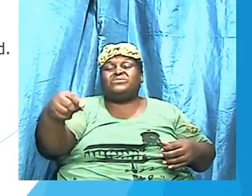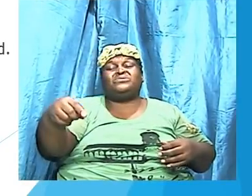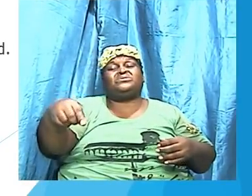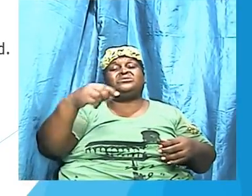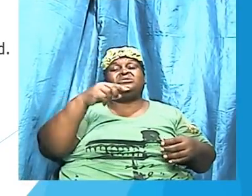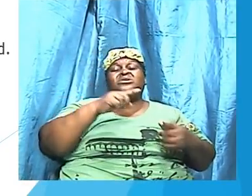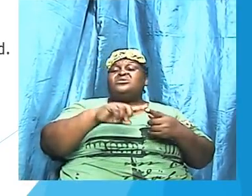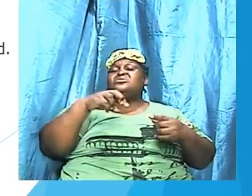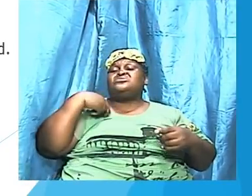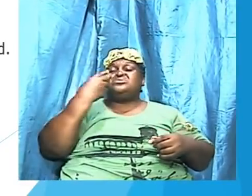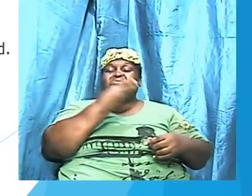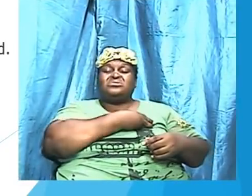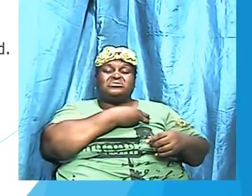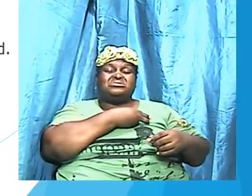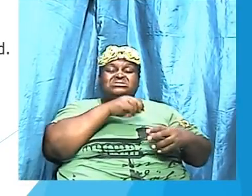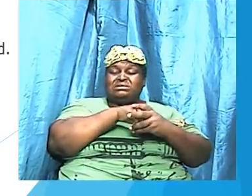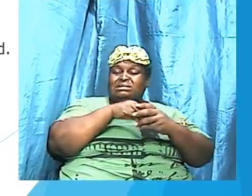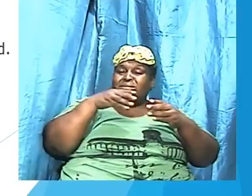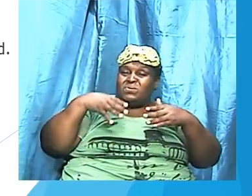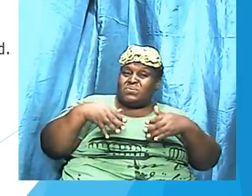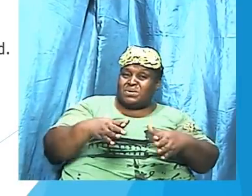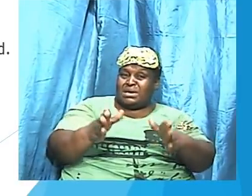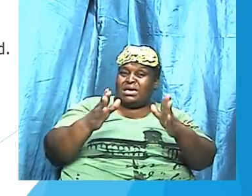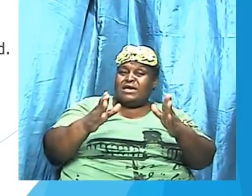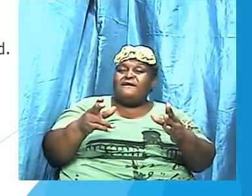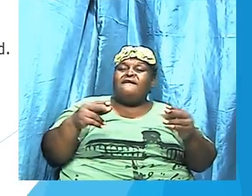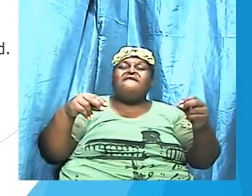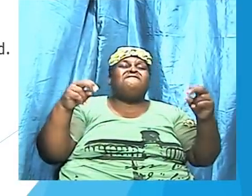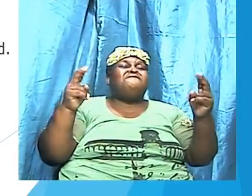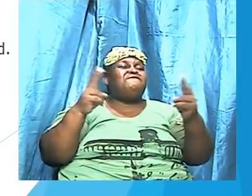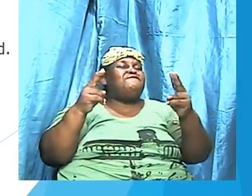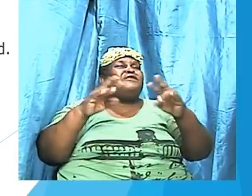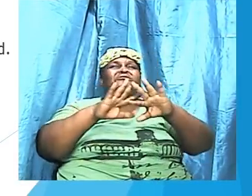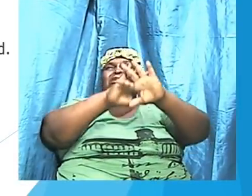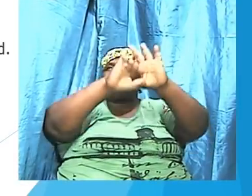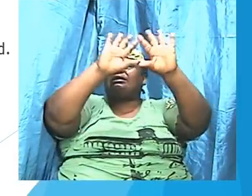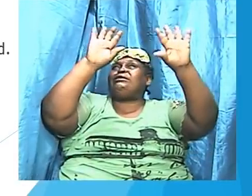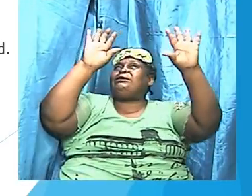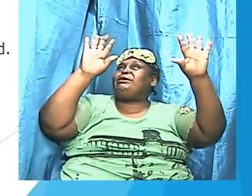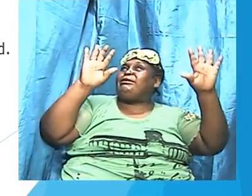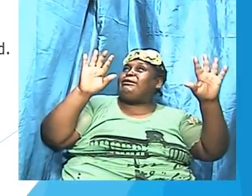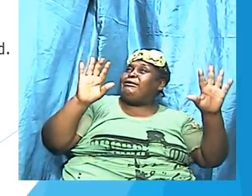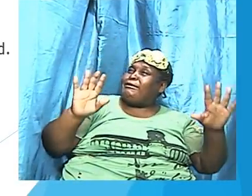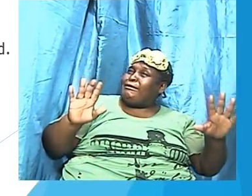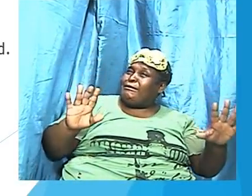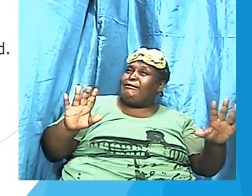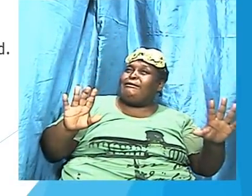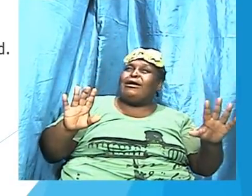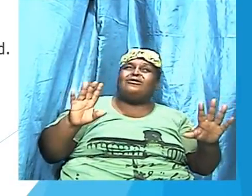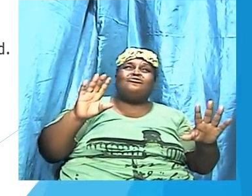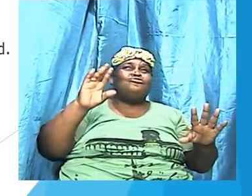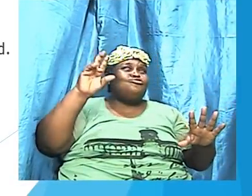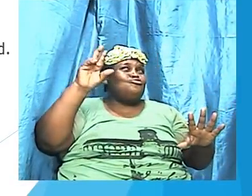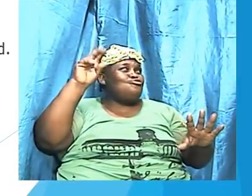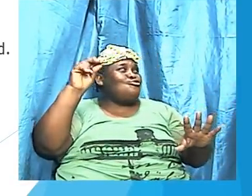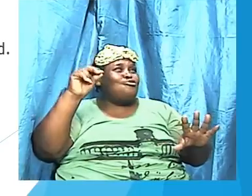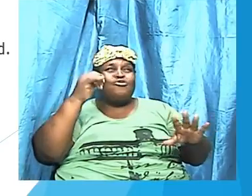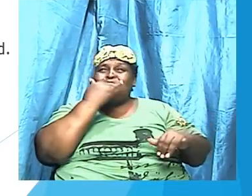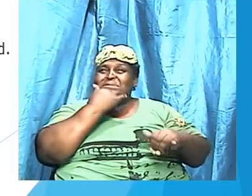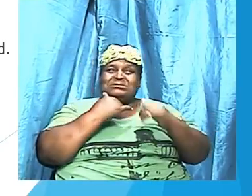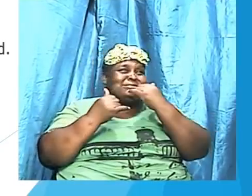in a way that is very clear and unmistakable and